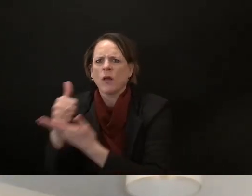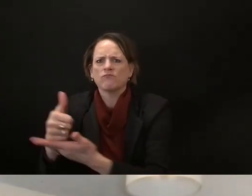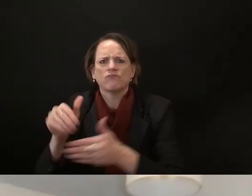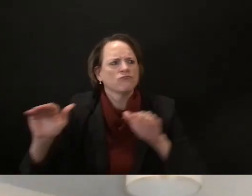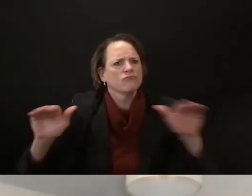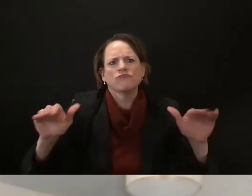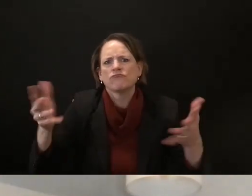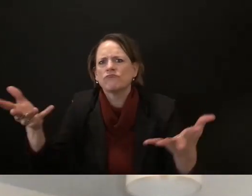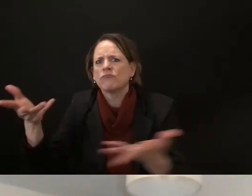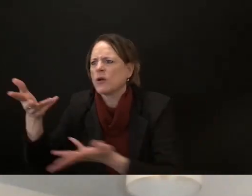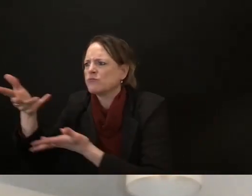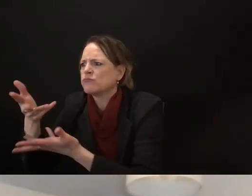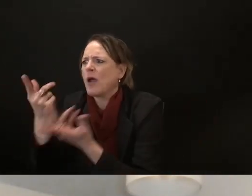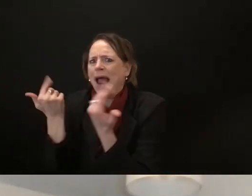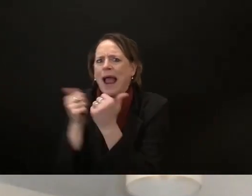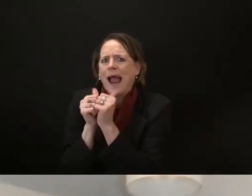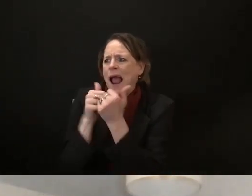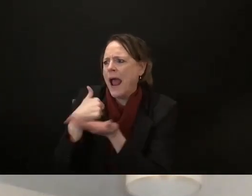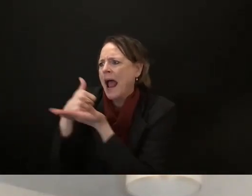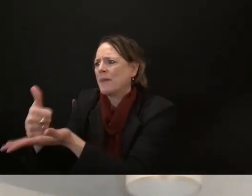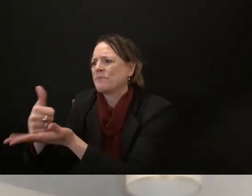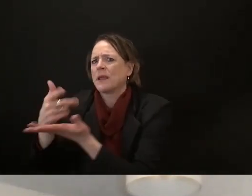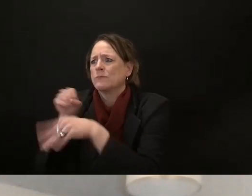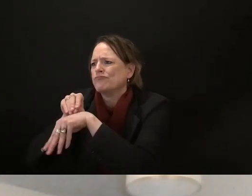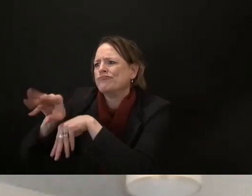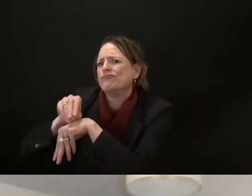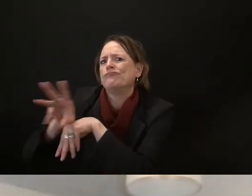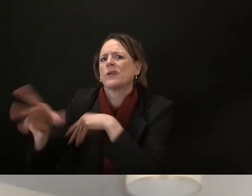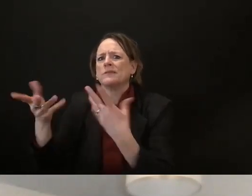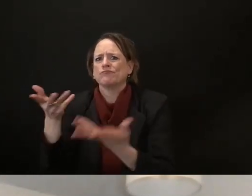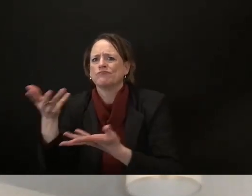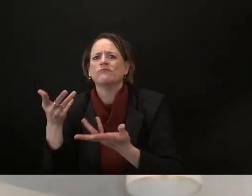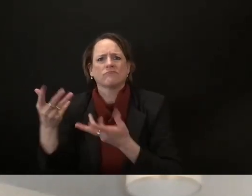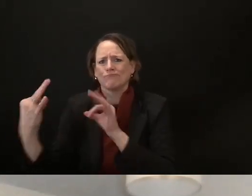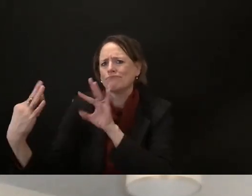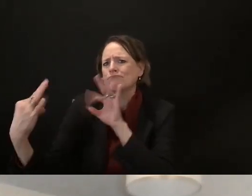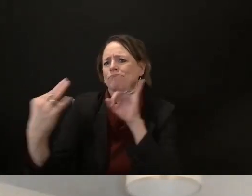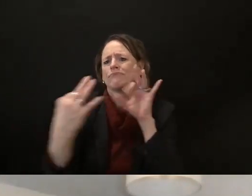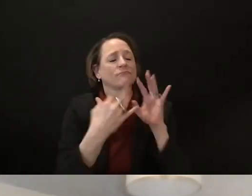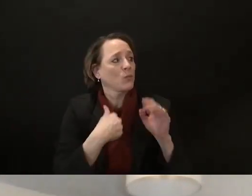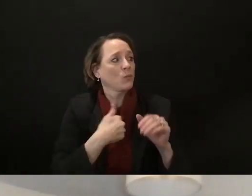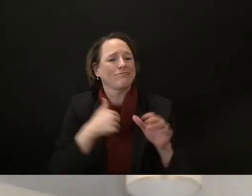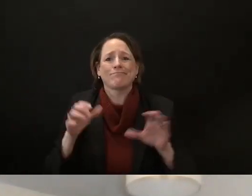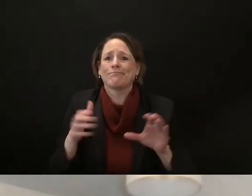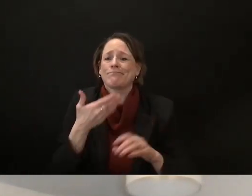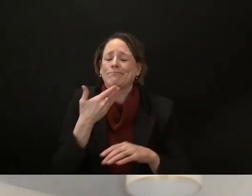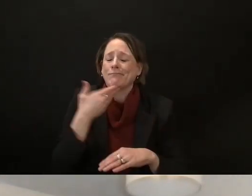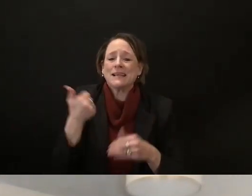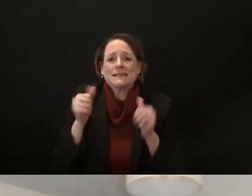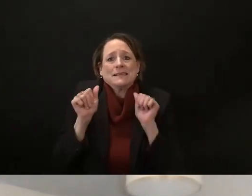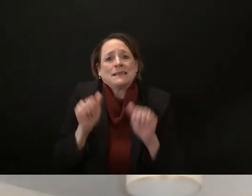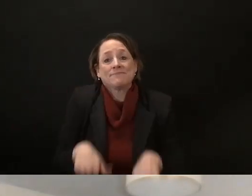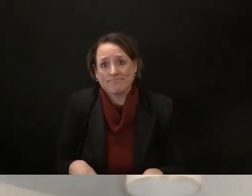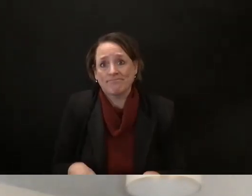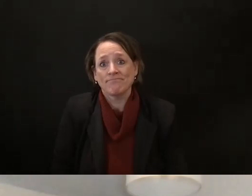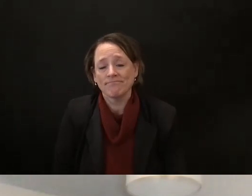all right